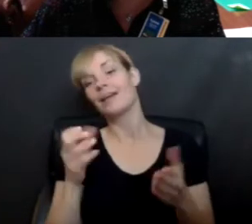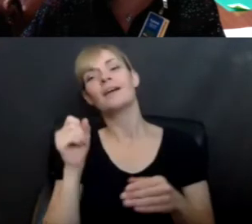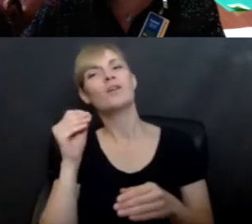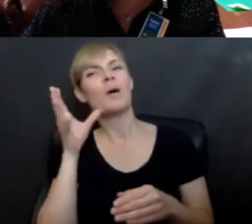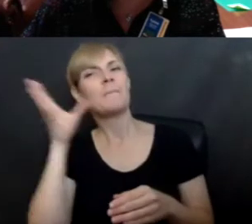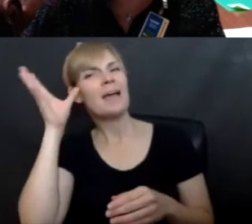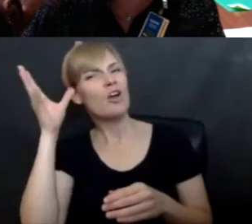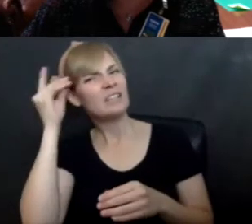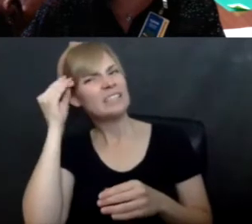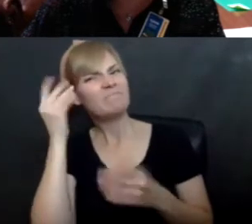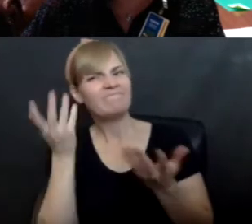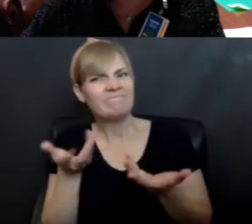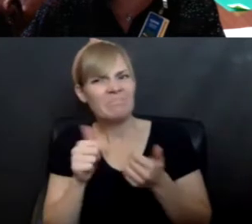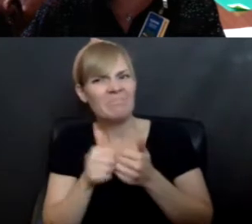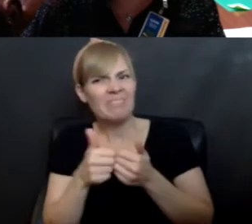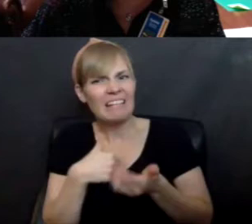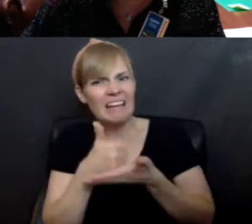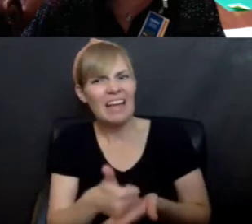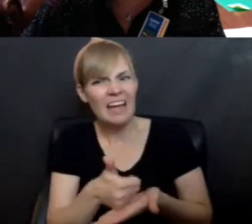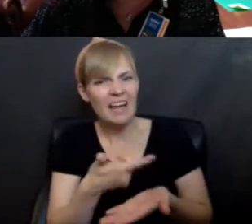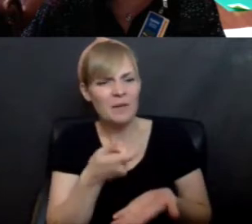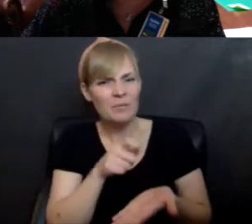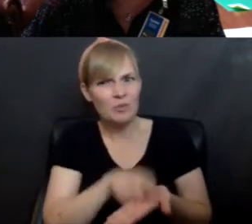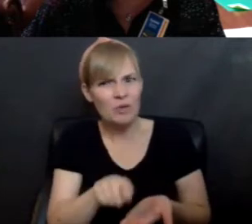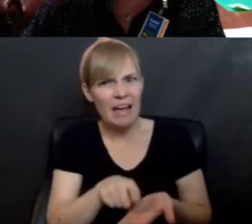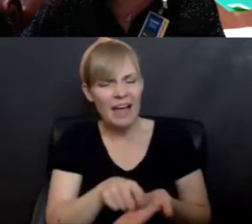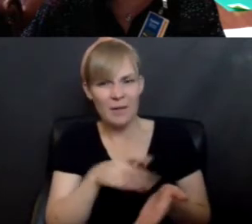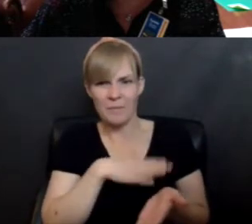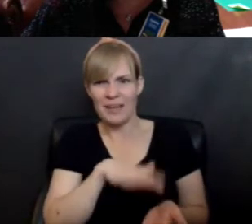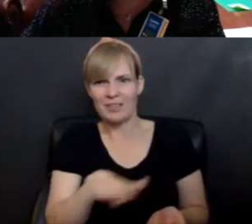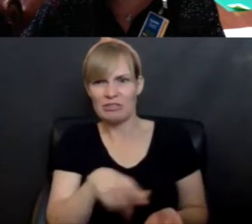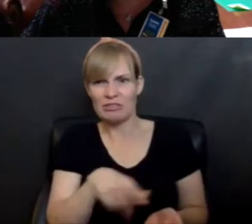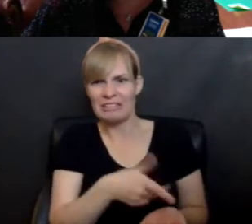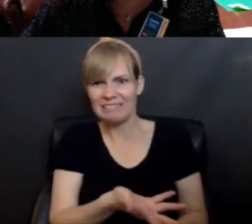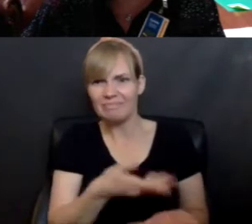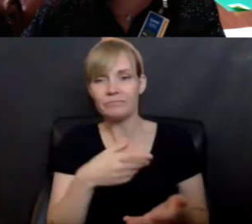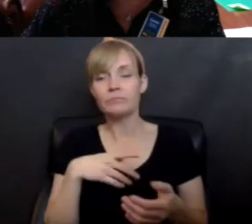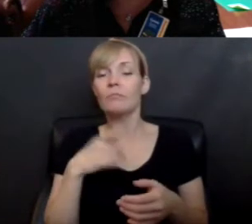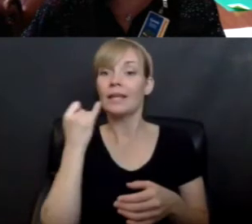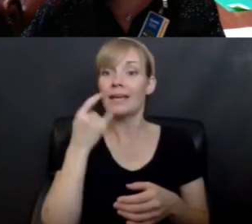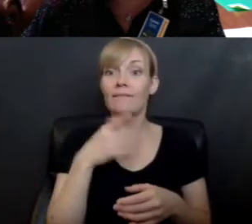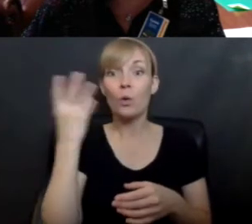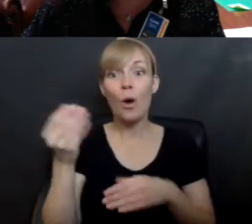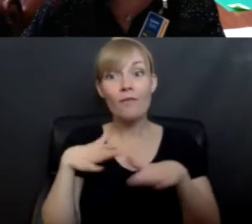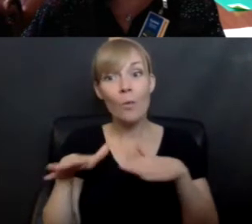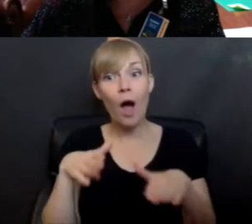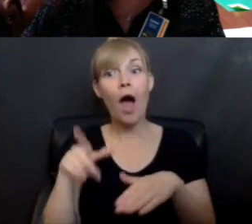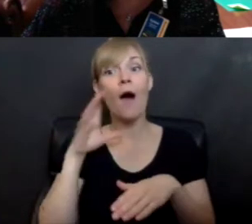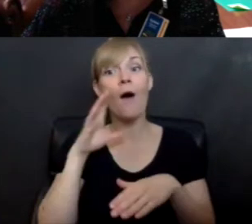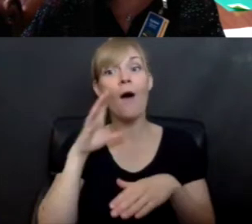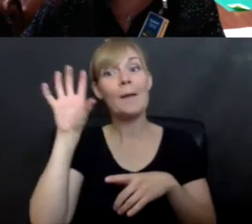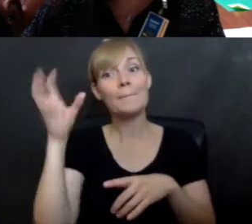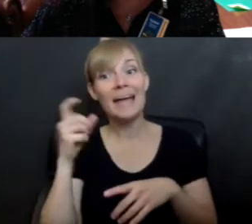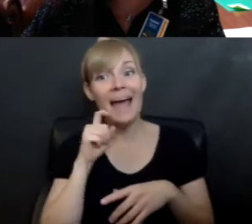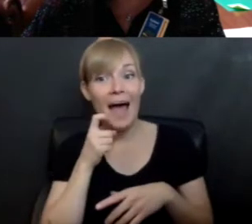my kids to write about? Whether we're going for a walk or we're going to pick apples, it's going to be fall. You know, things like that, that are really, there's a lot